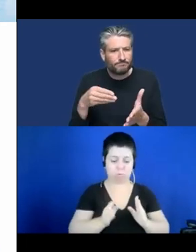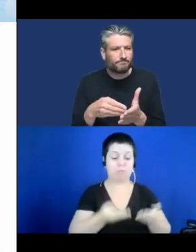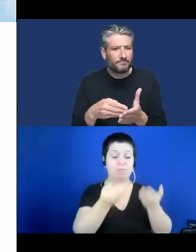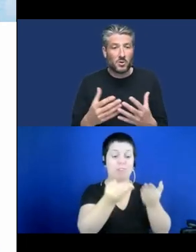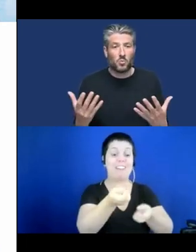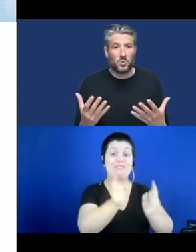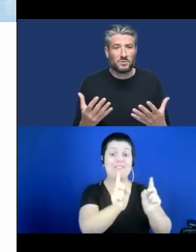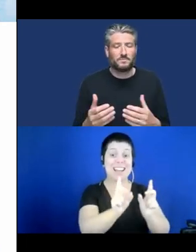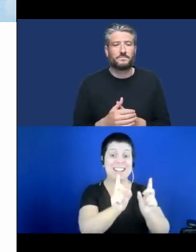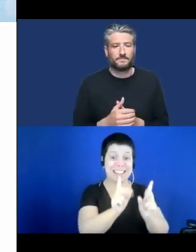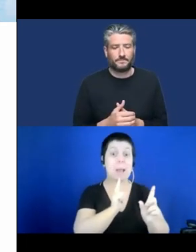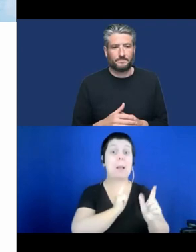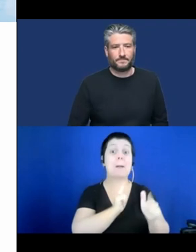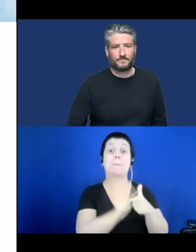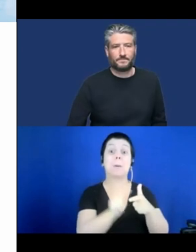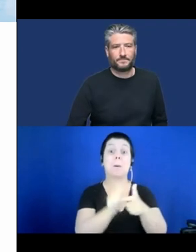the patient.